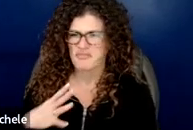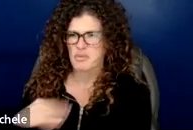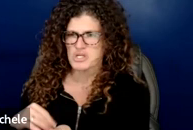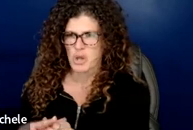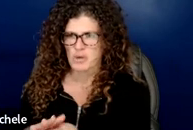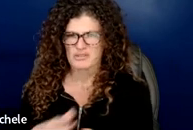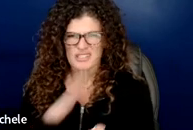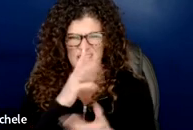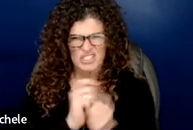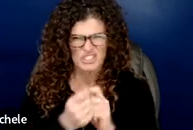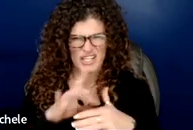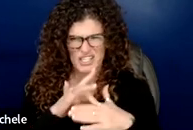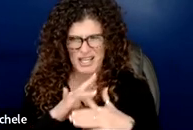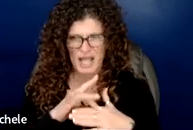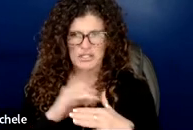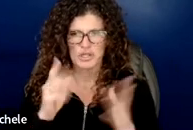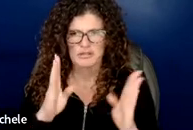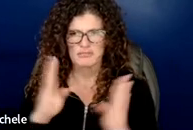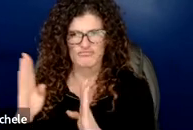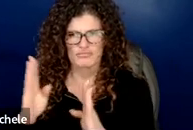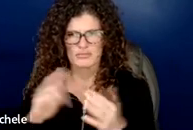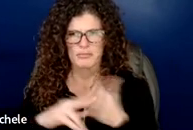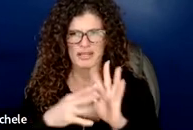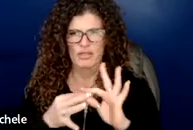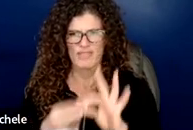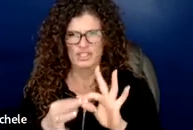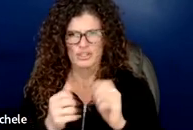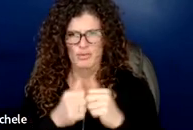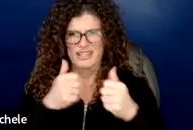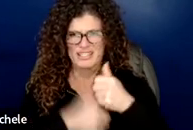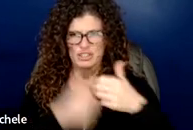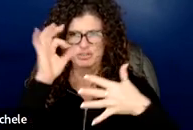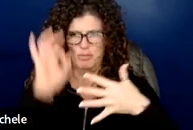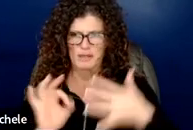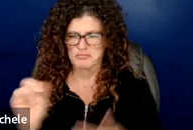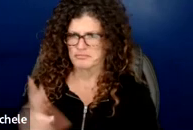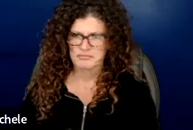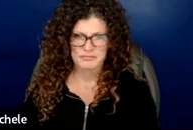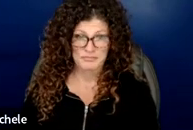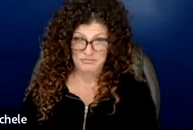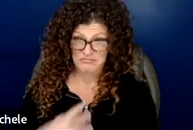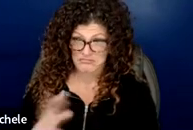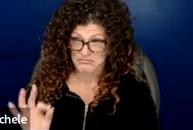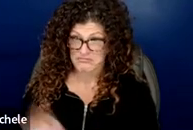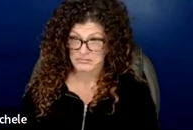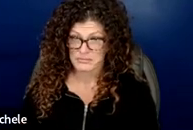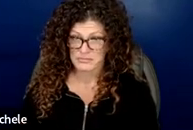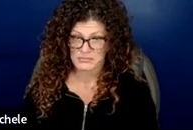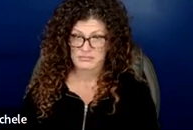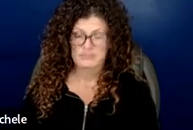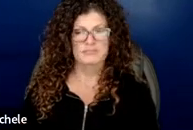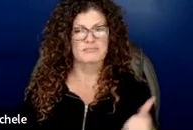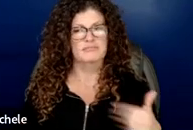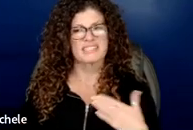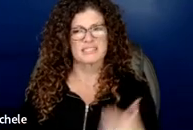think that changes the content content but it does change the relationship which i think might help would that be okay roxy yes